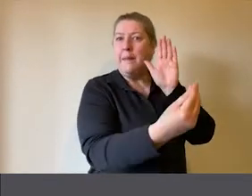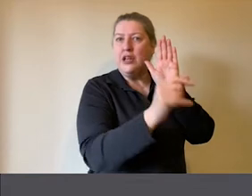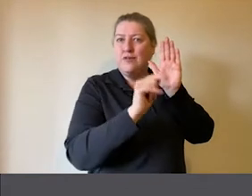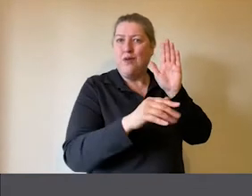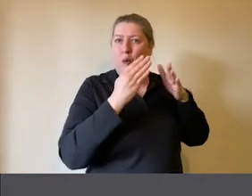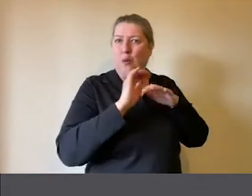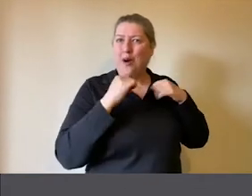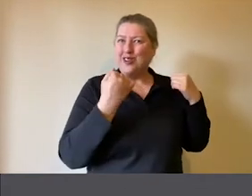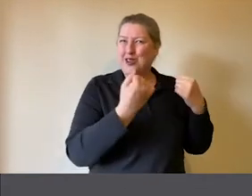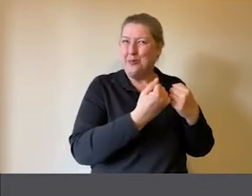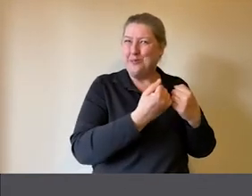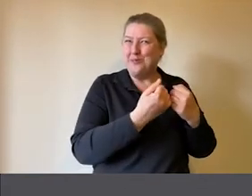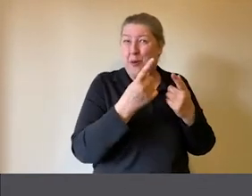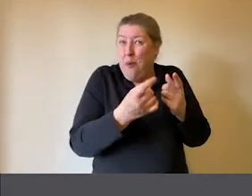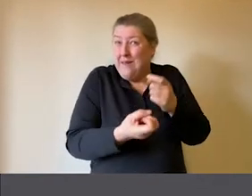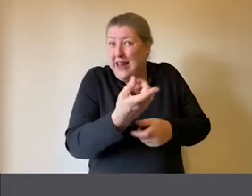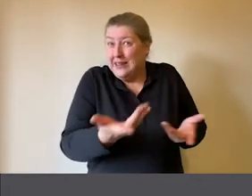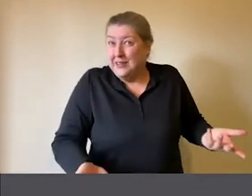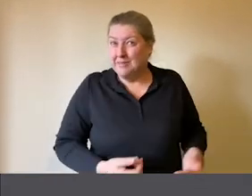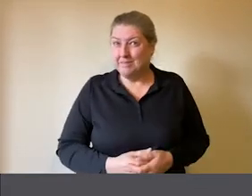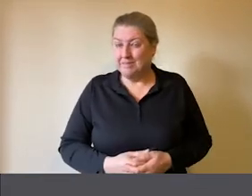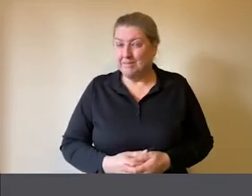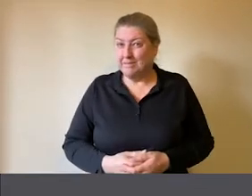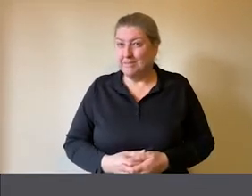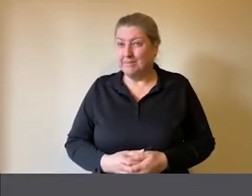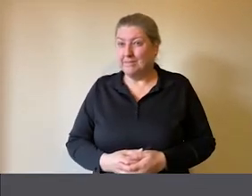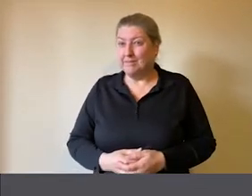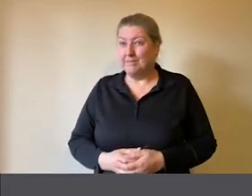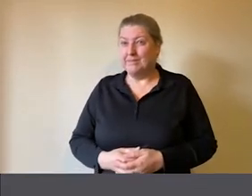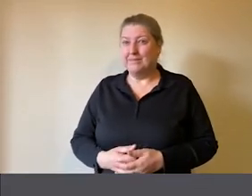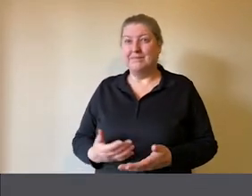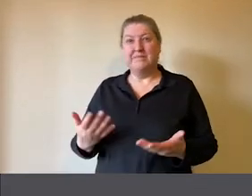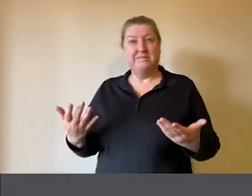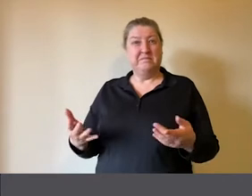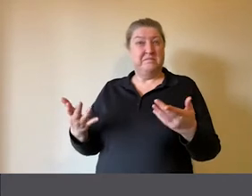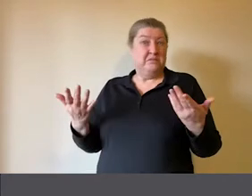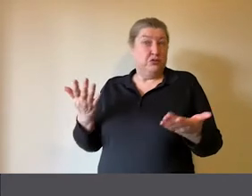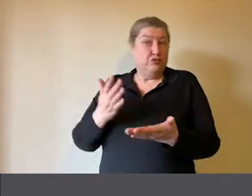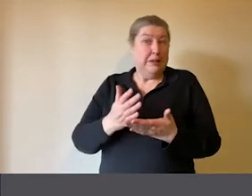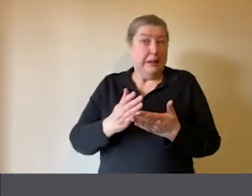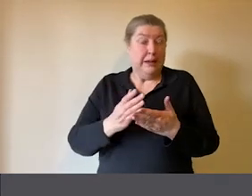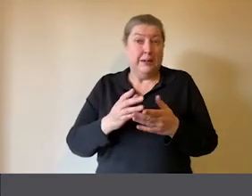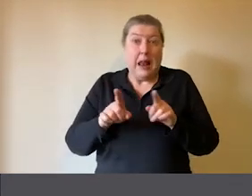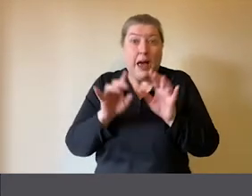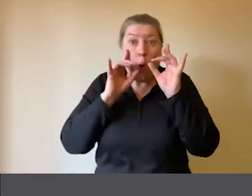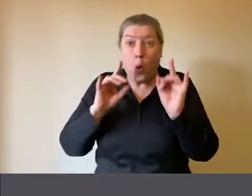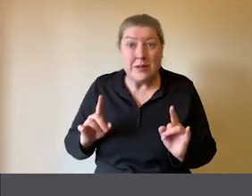that workshop or that event. So I suppose in a way that's a bit of an audit. What does your website look like